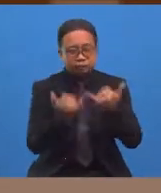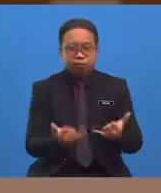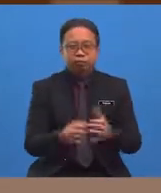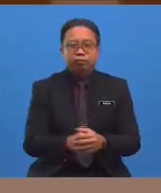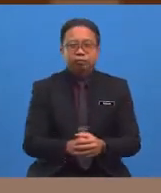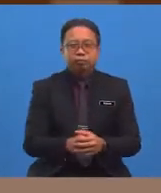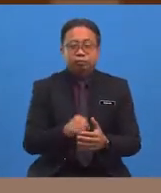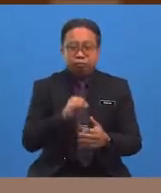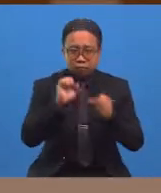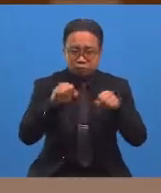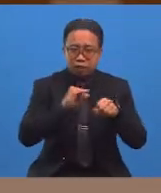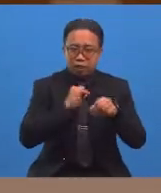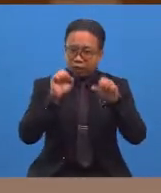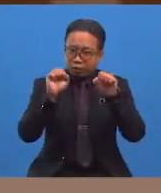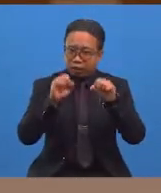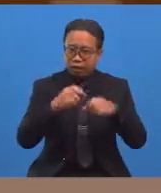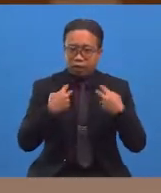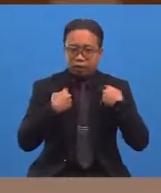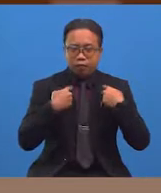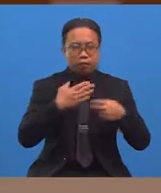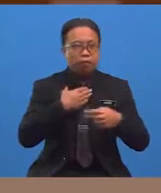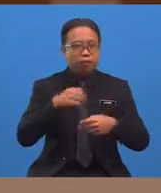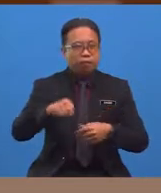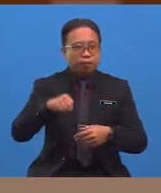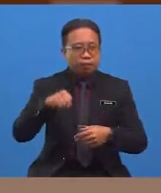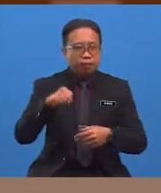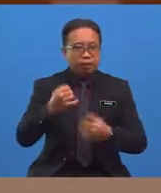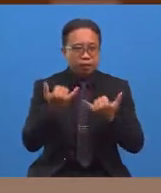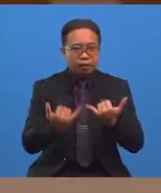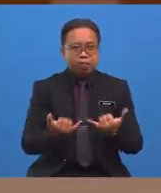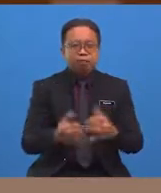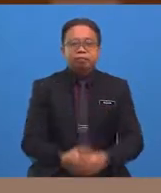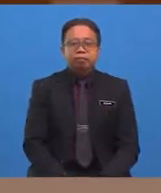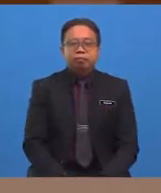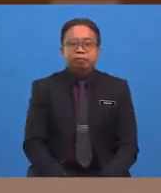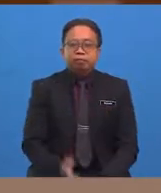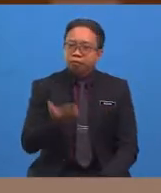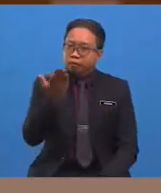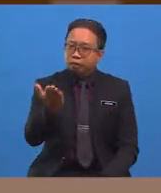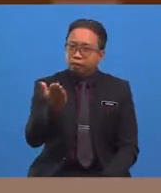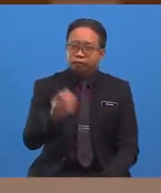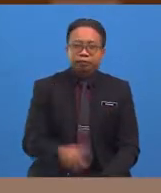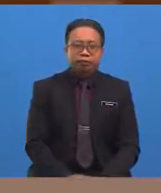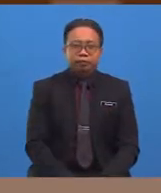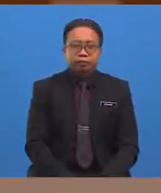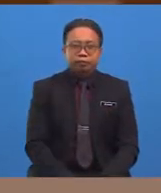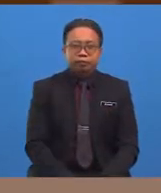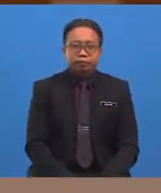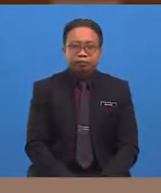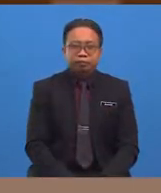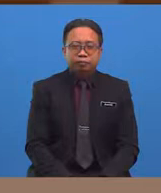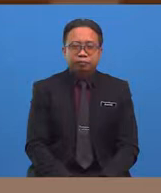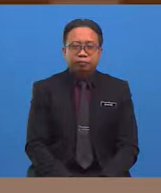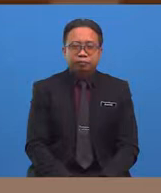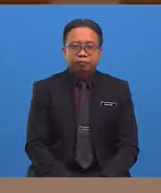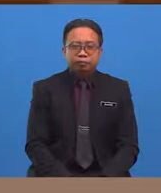Can I have my bag now, please? Of course. Here you go. Have a sad journey.